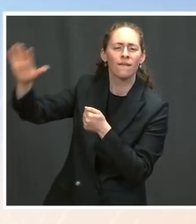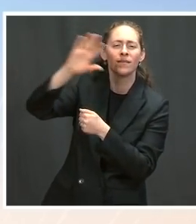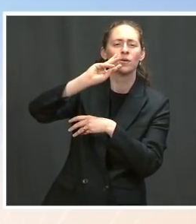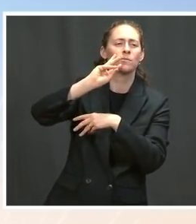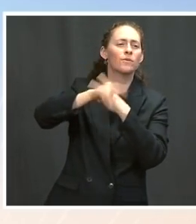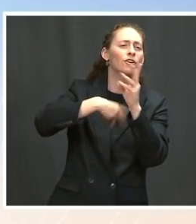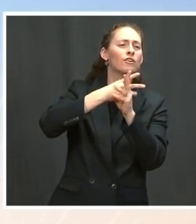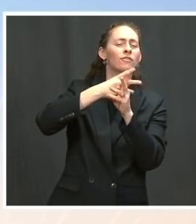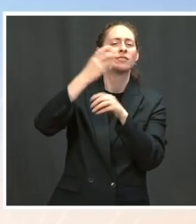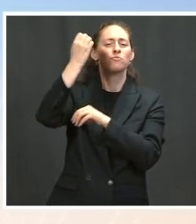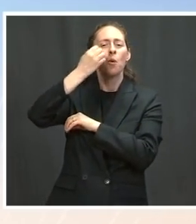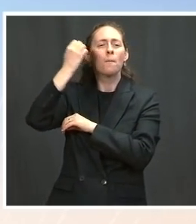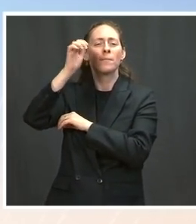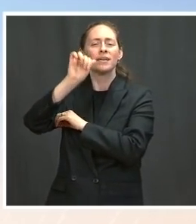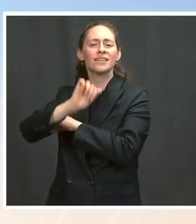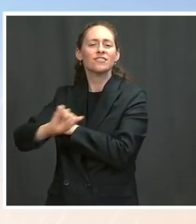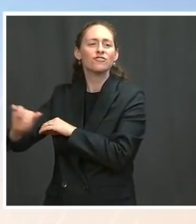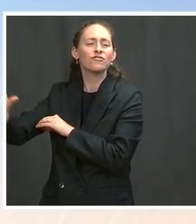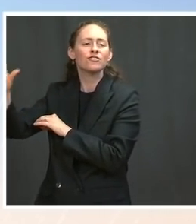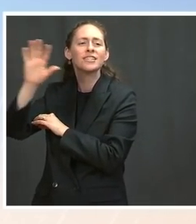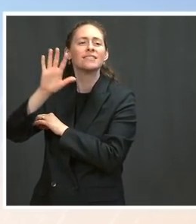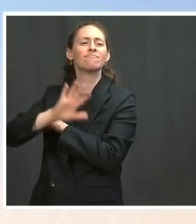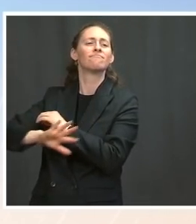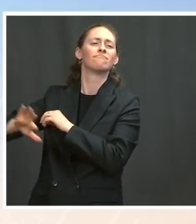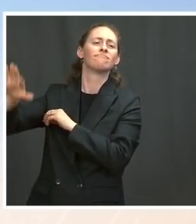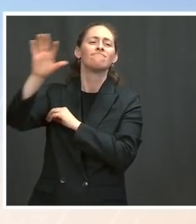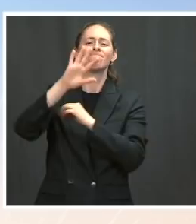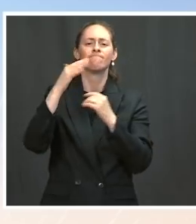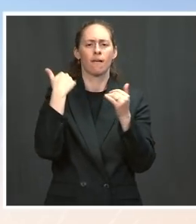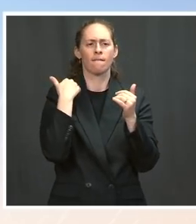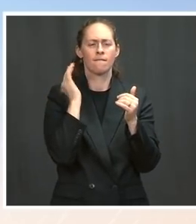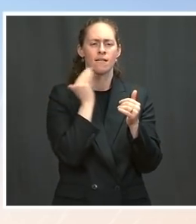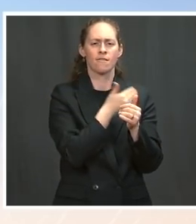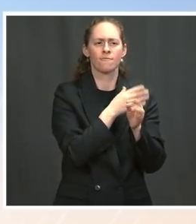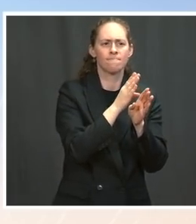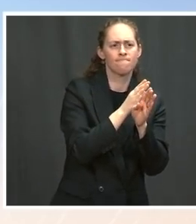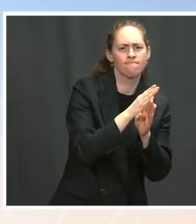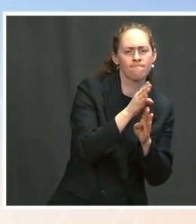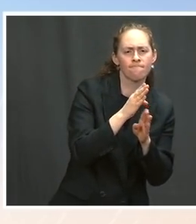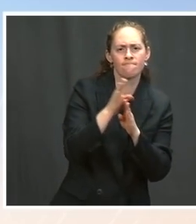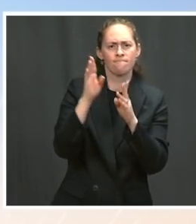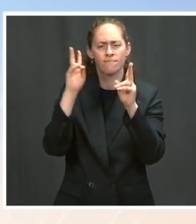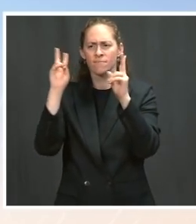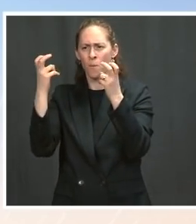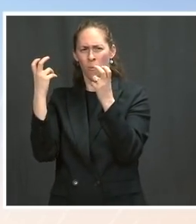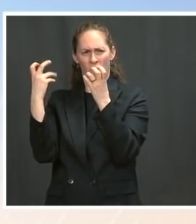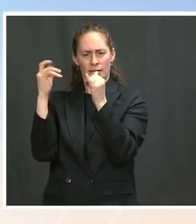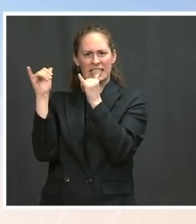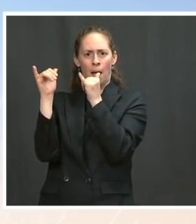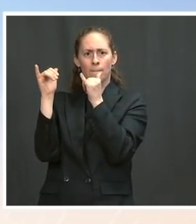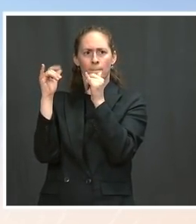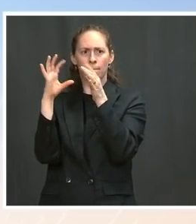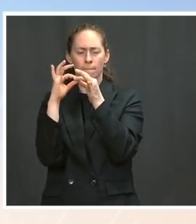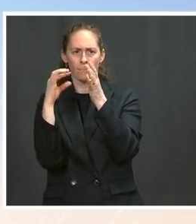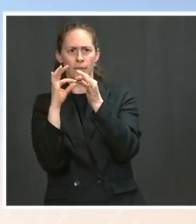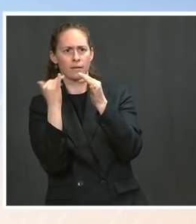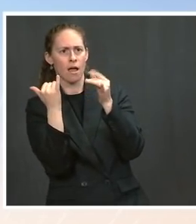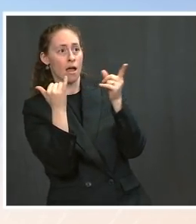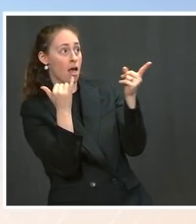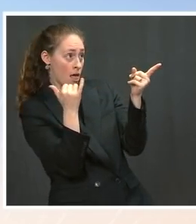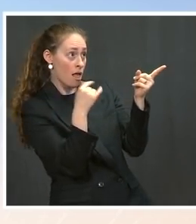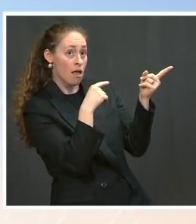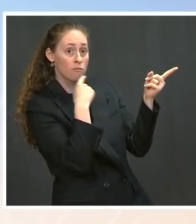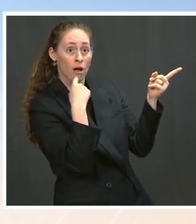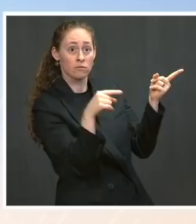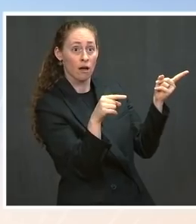you know, on a range of shared global interests. And I think the question for Russia is whether they want to be a part of that global